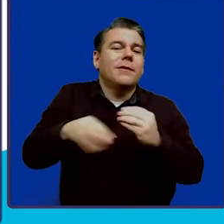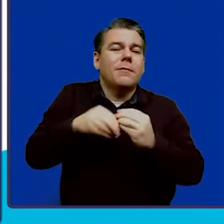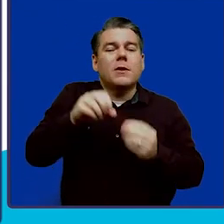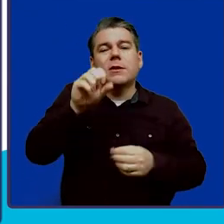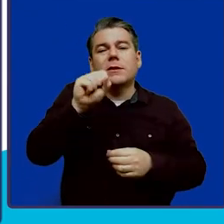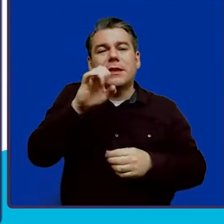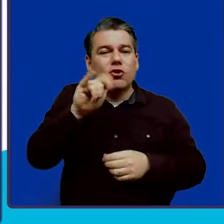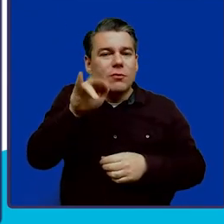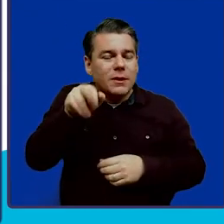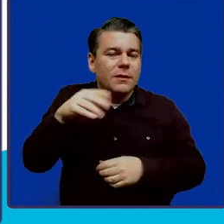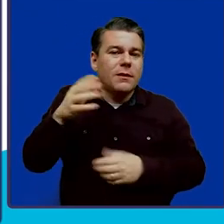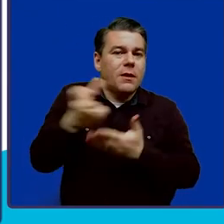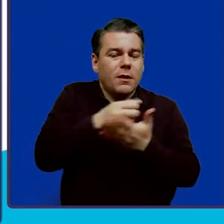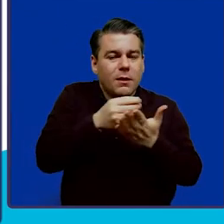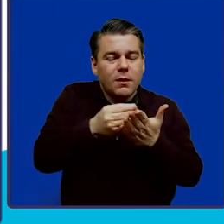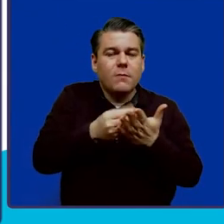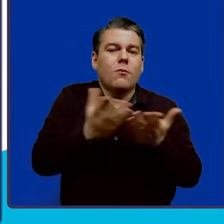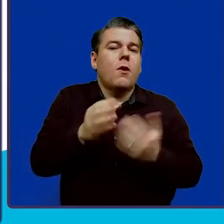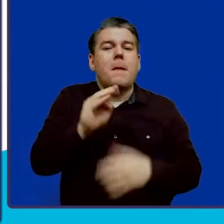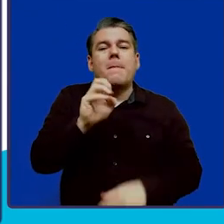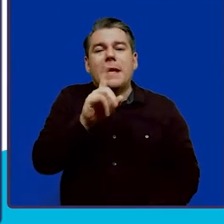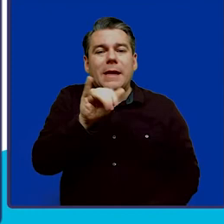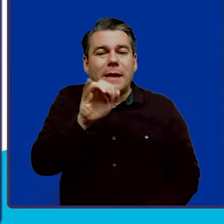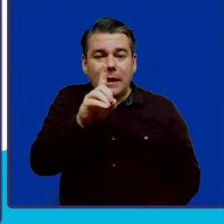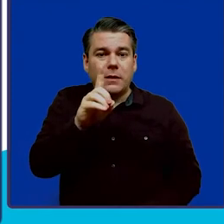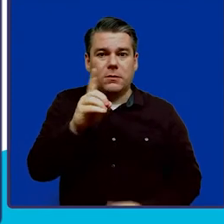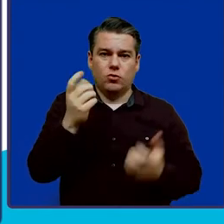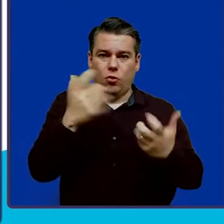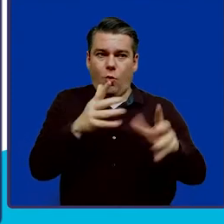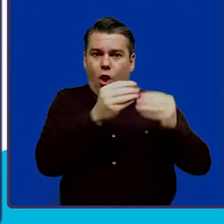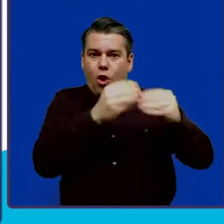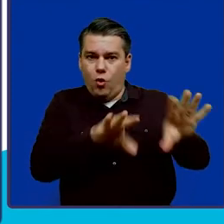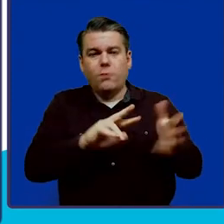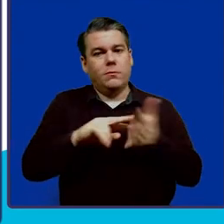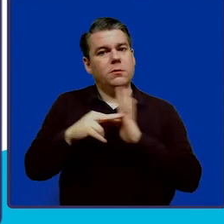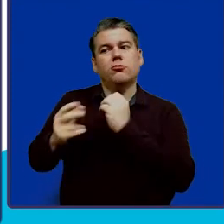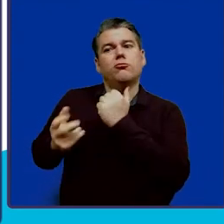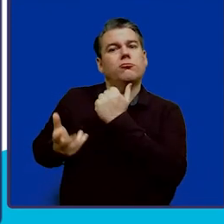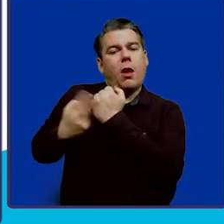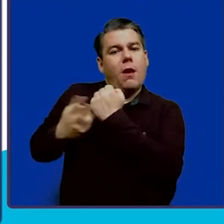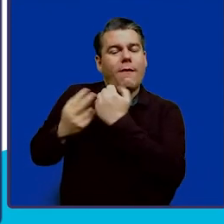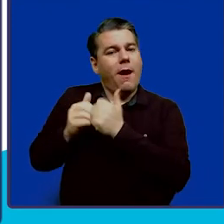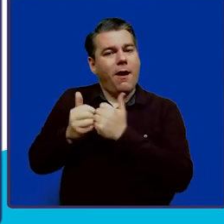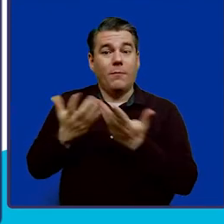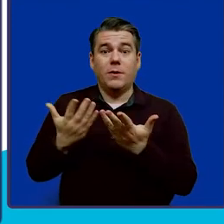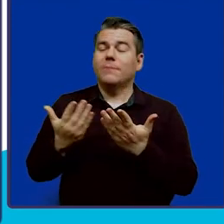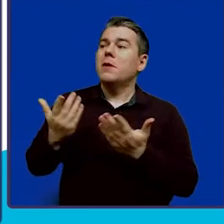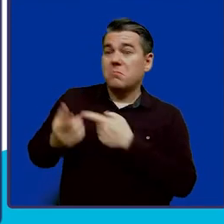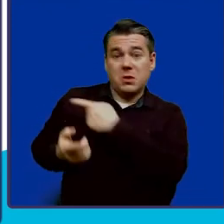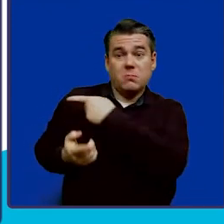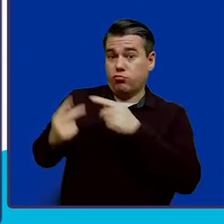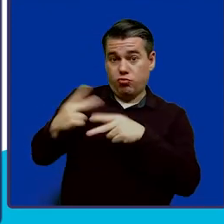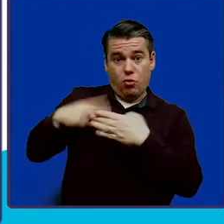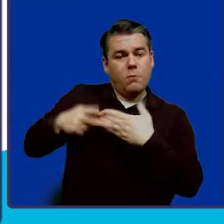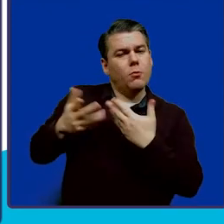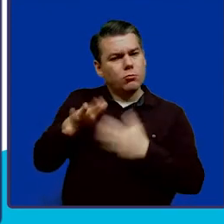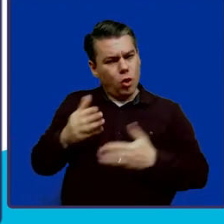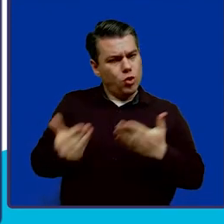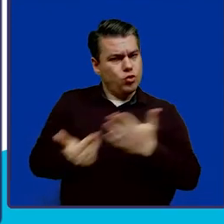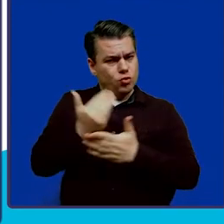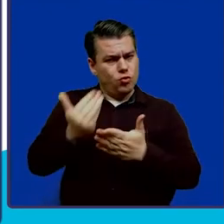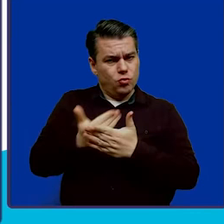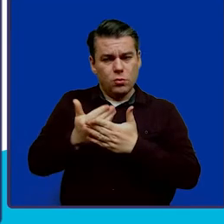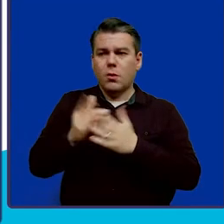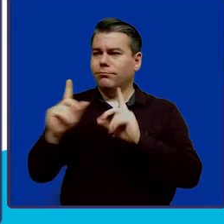Income, or Medicaid. Our program is still fairly new and we are working hard to get the word out to eligible individuals